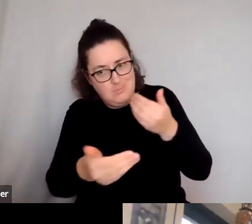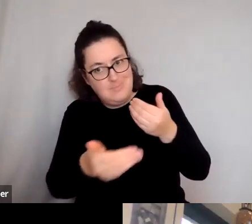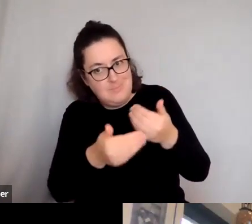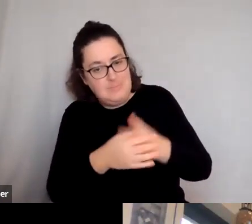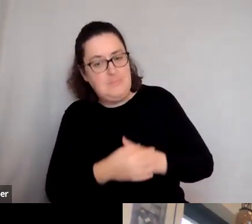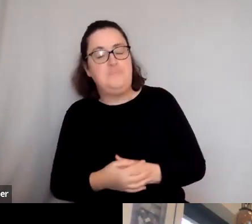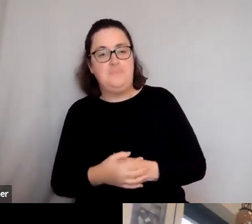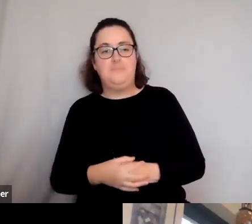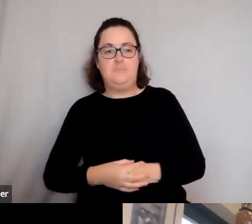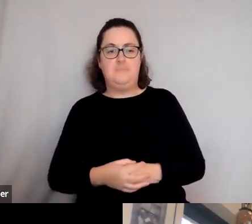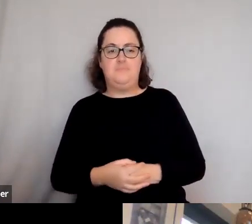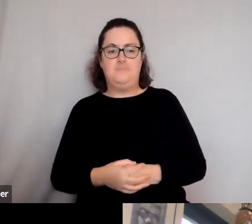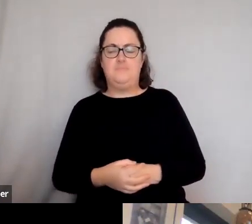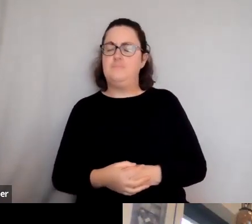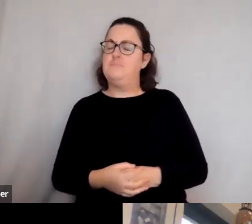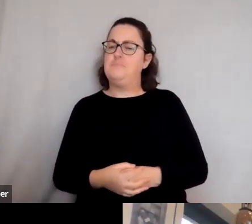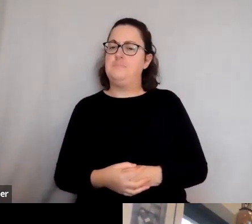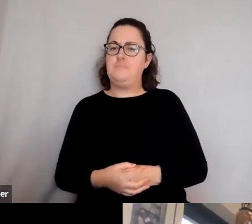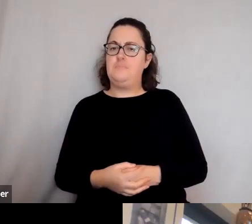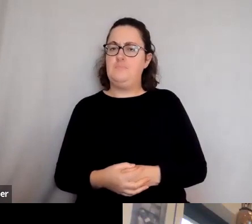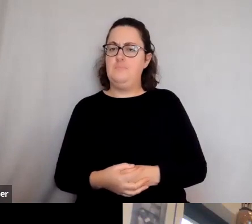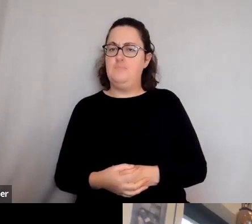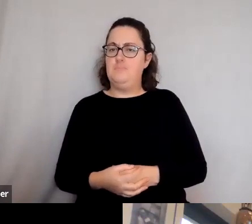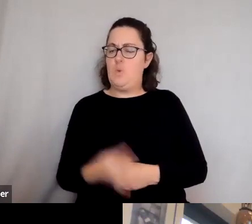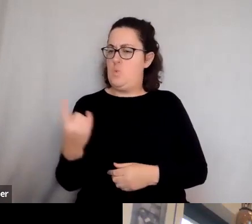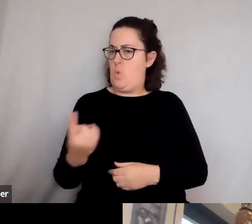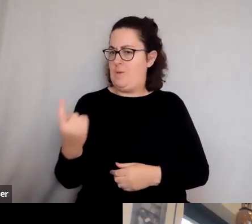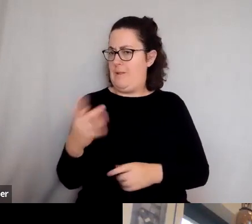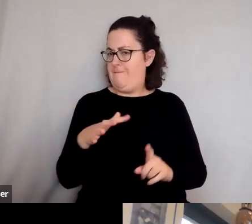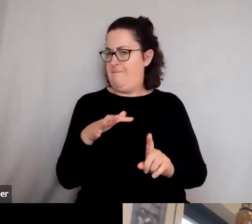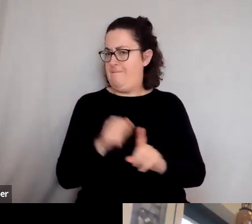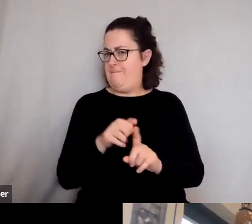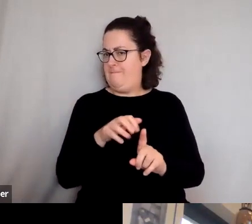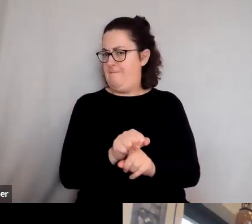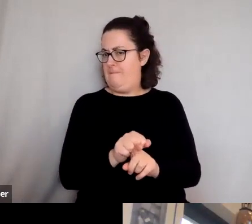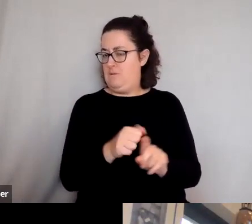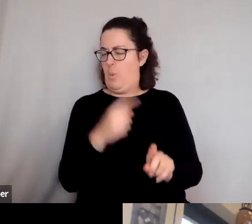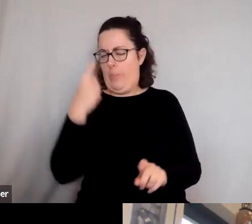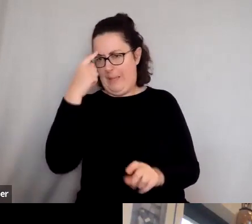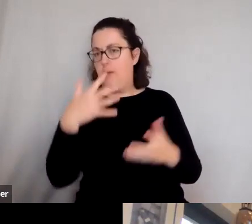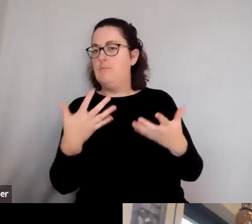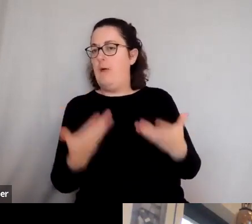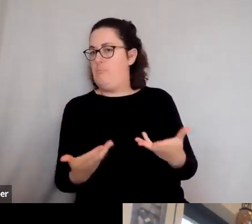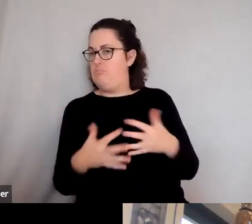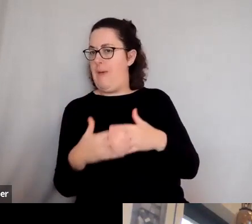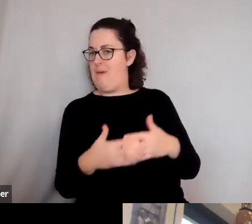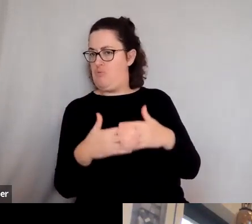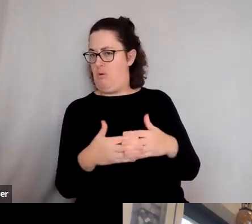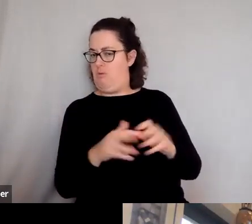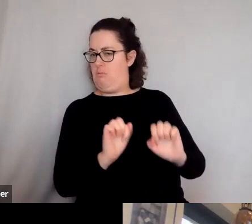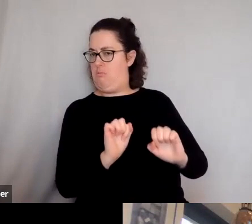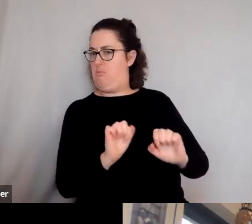parallels are you seeing with essentially the American Empire at the moment, it's its